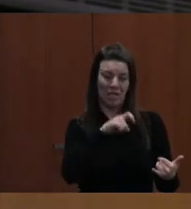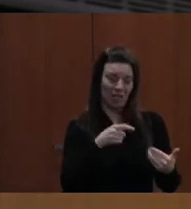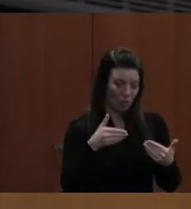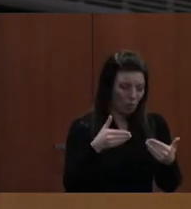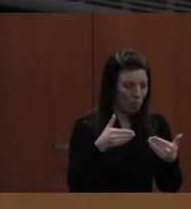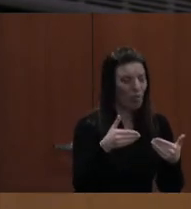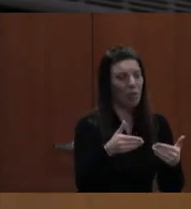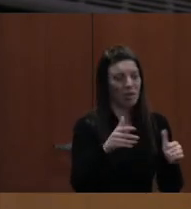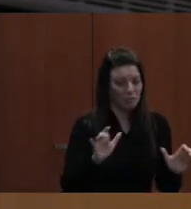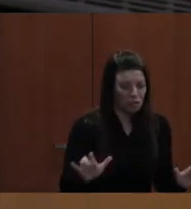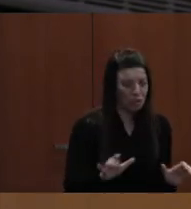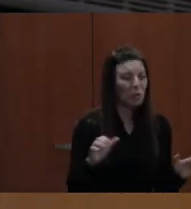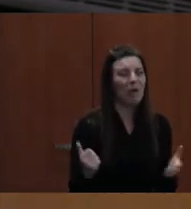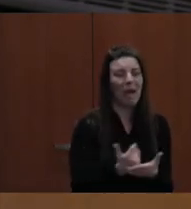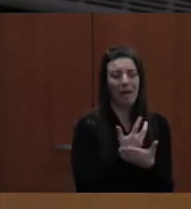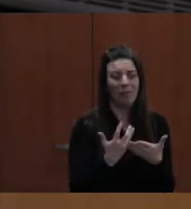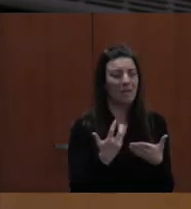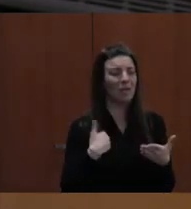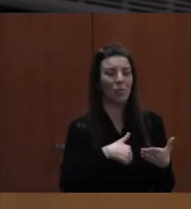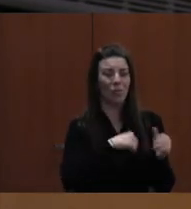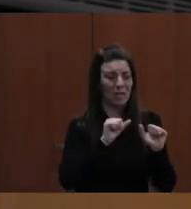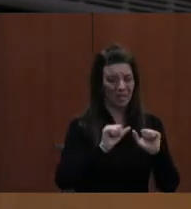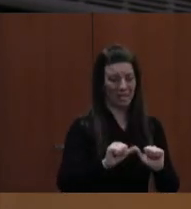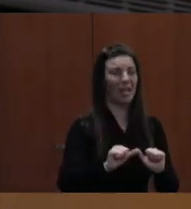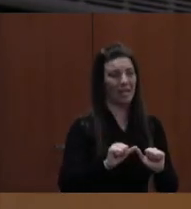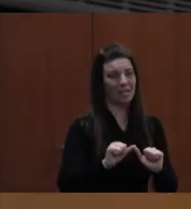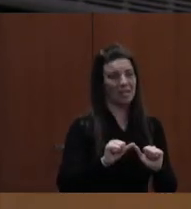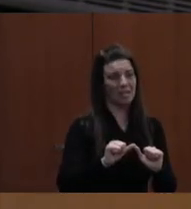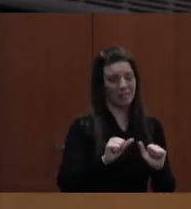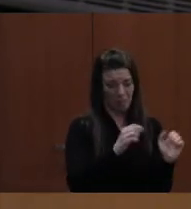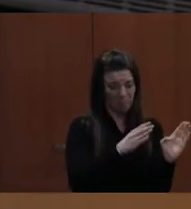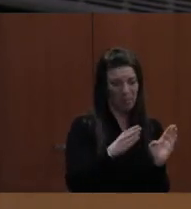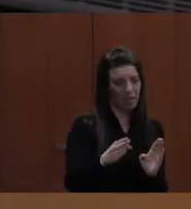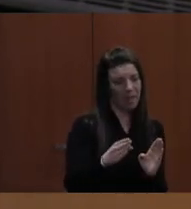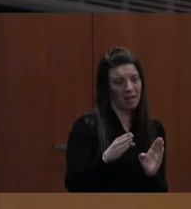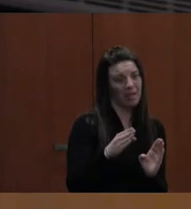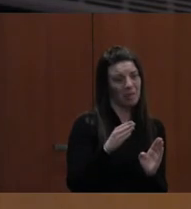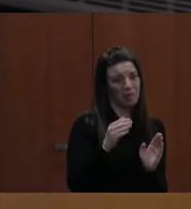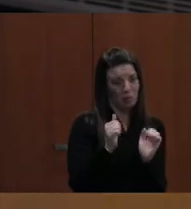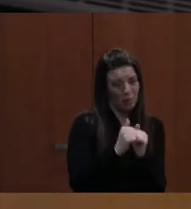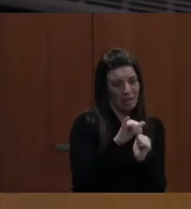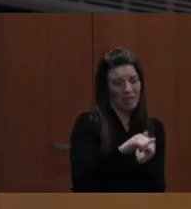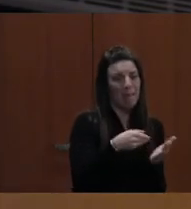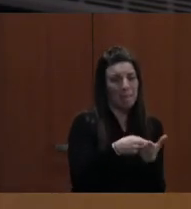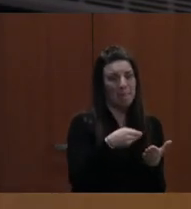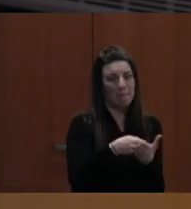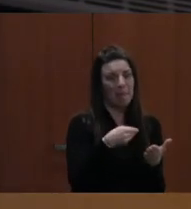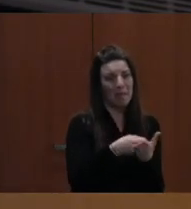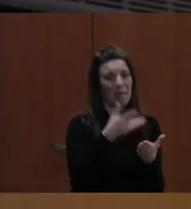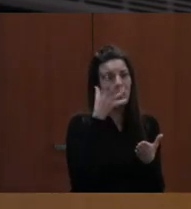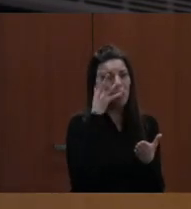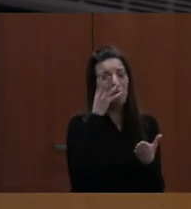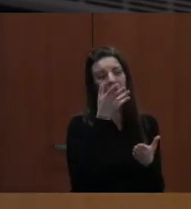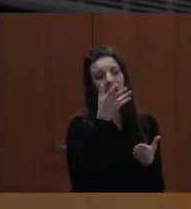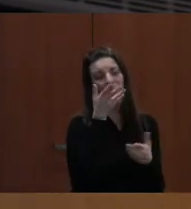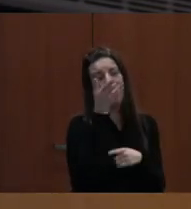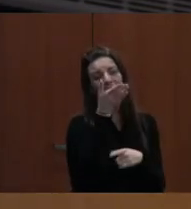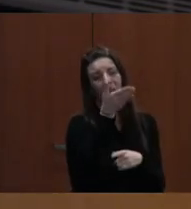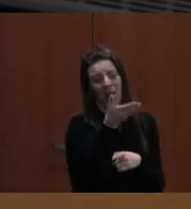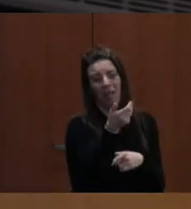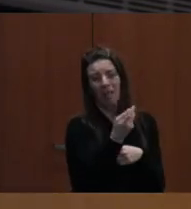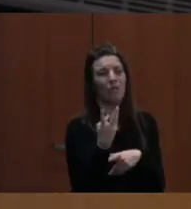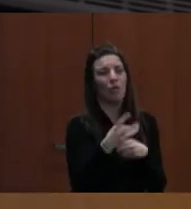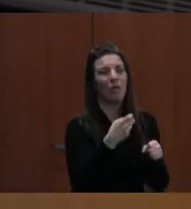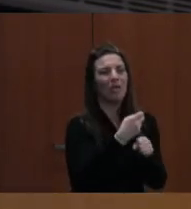and throw as much of it, and if that's money that's going to go away in a couple years, at least let's use it now and try to get more people in the